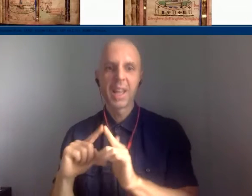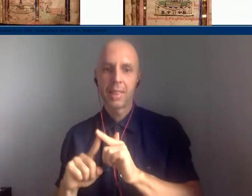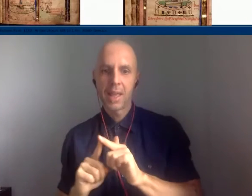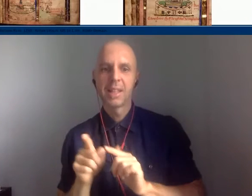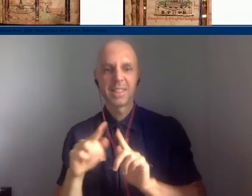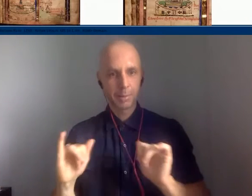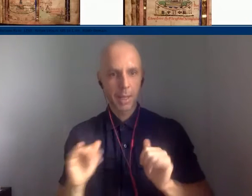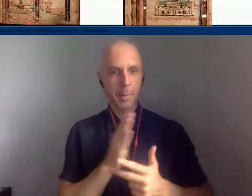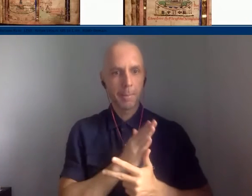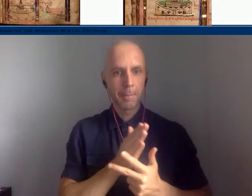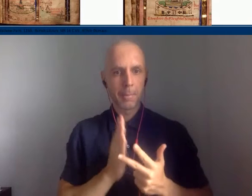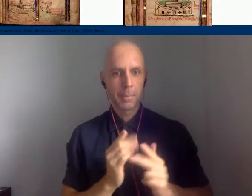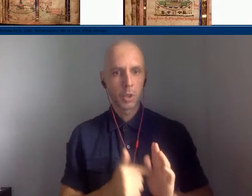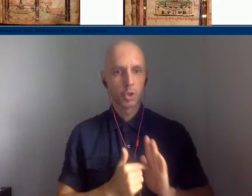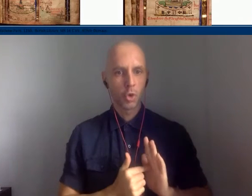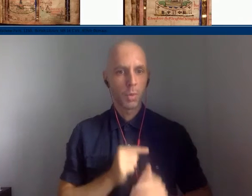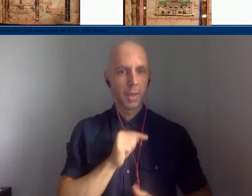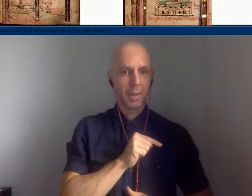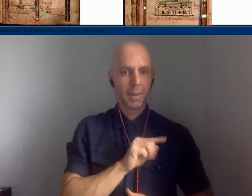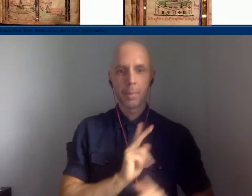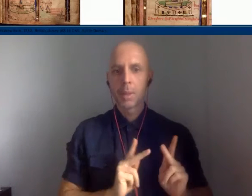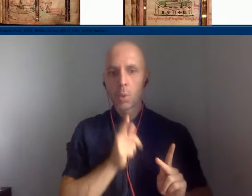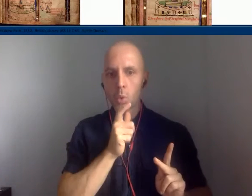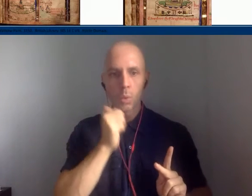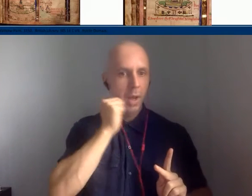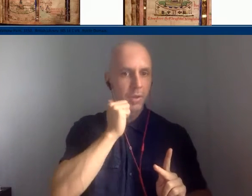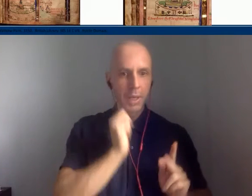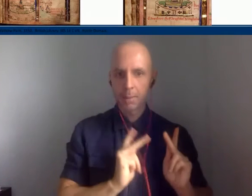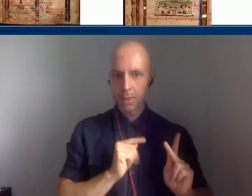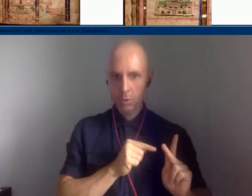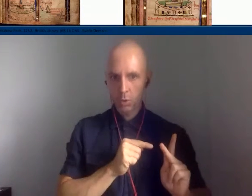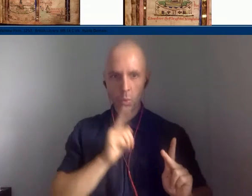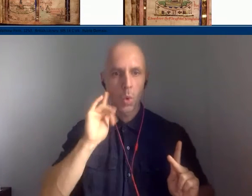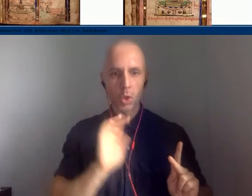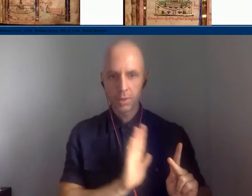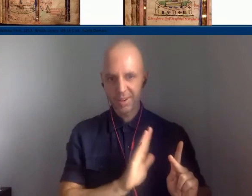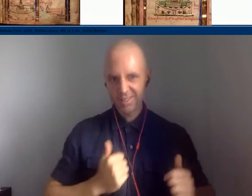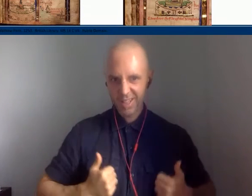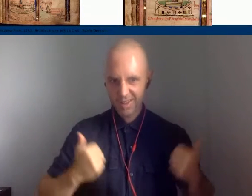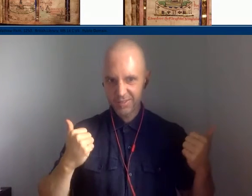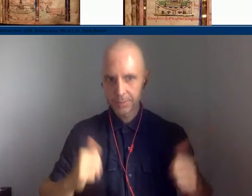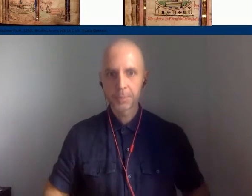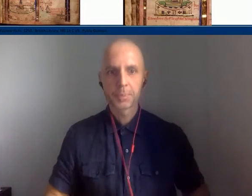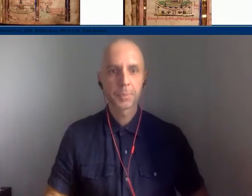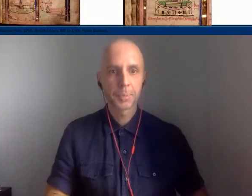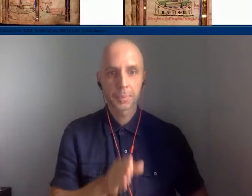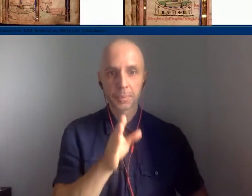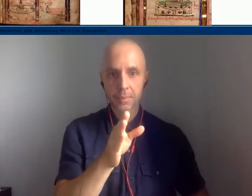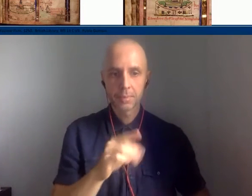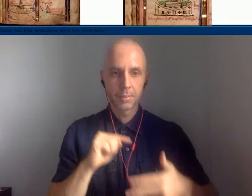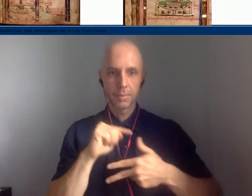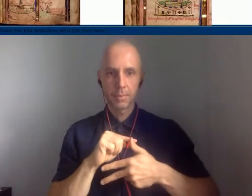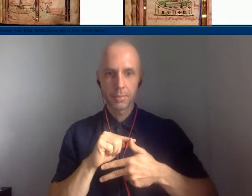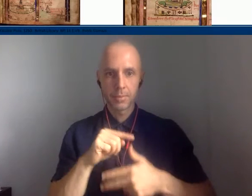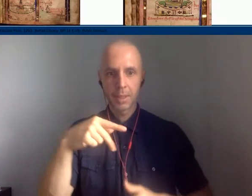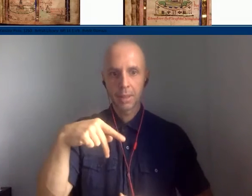So this is the Paris itinerary. It's a map, but it's a map that probably doesn't look like any map you've encountered